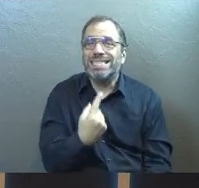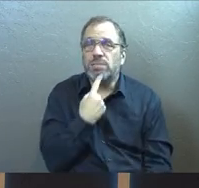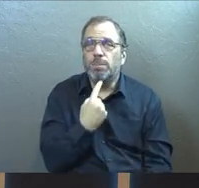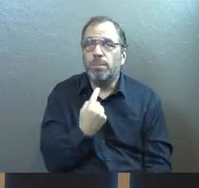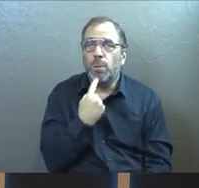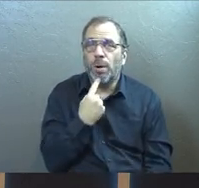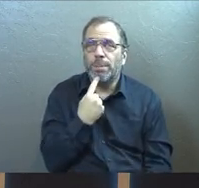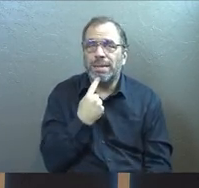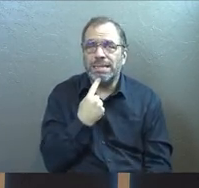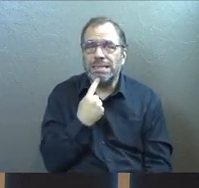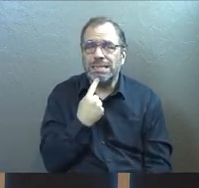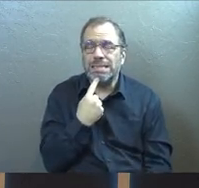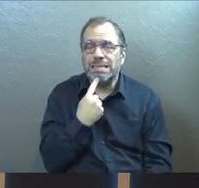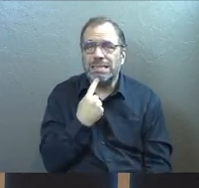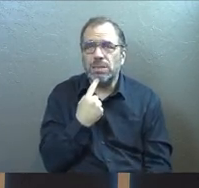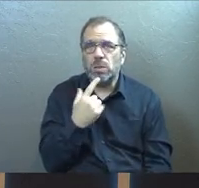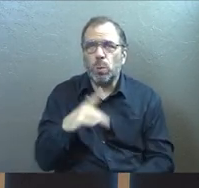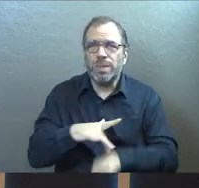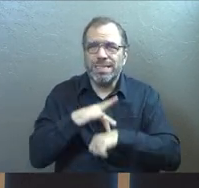resentments and expectations.